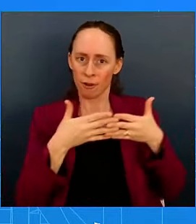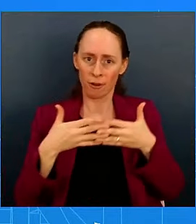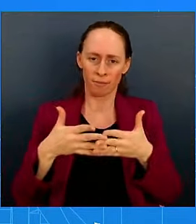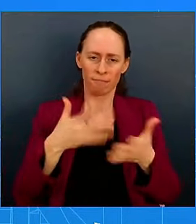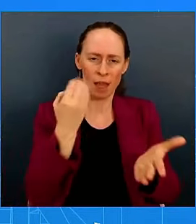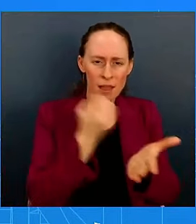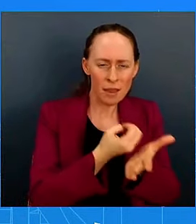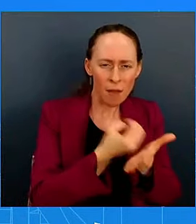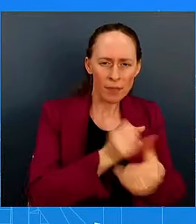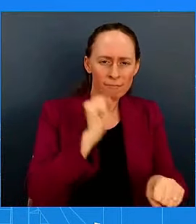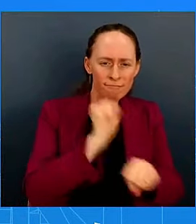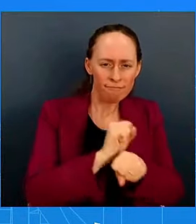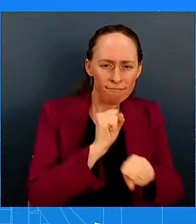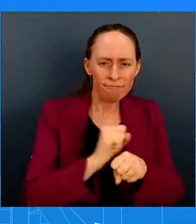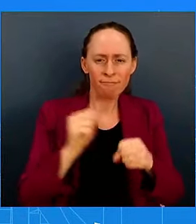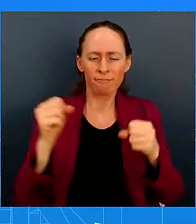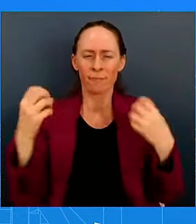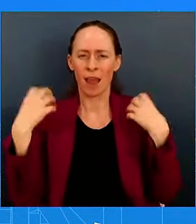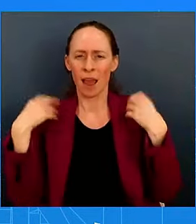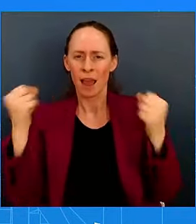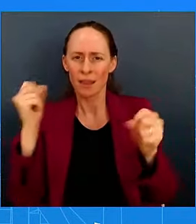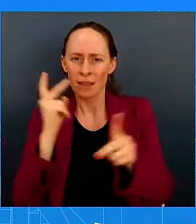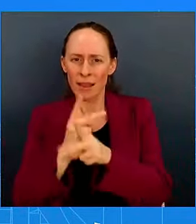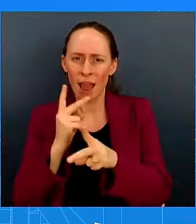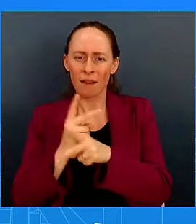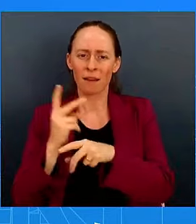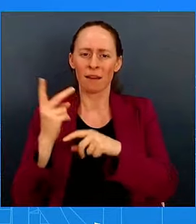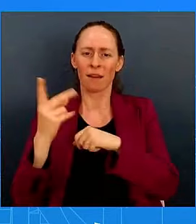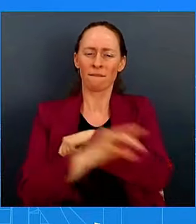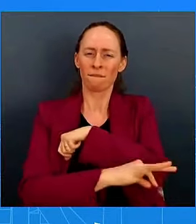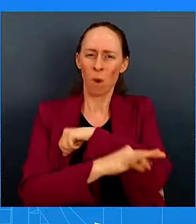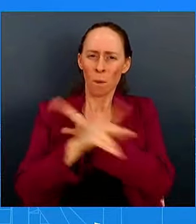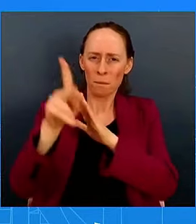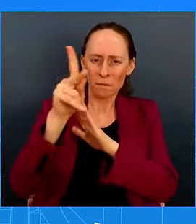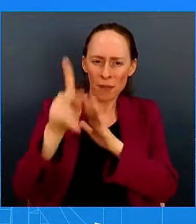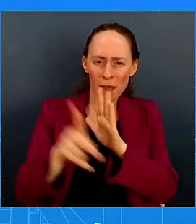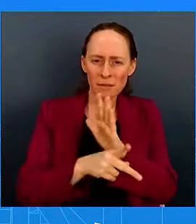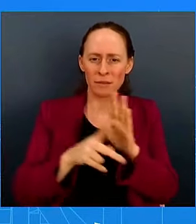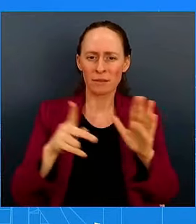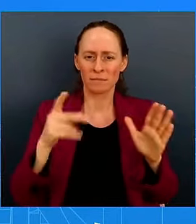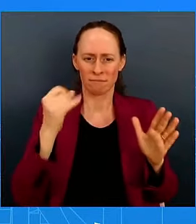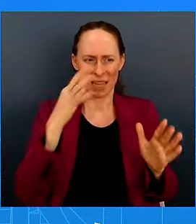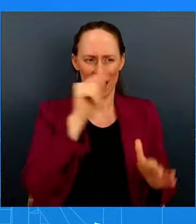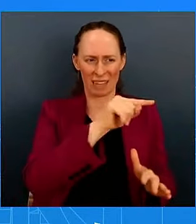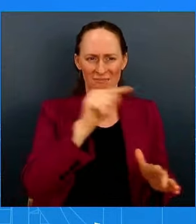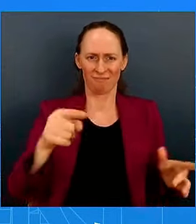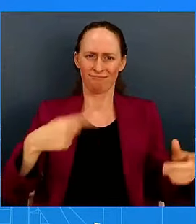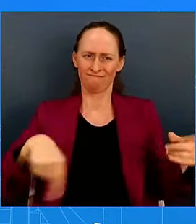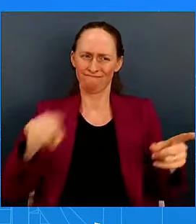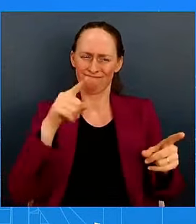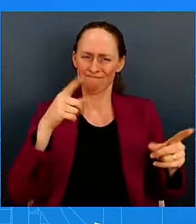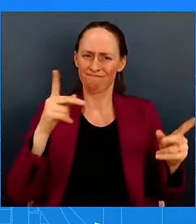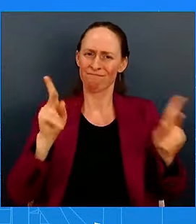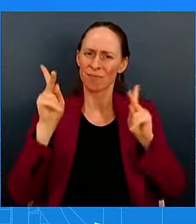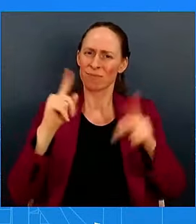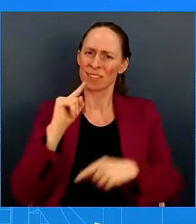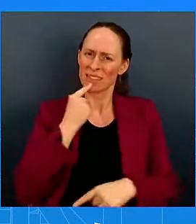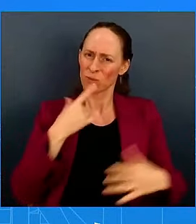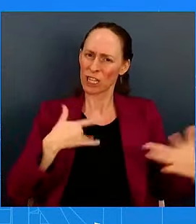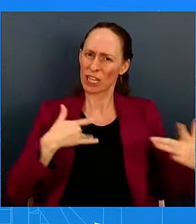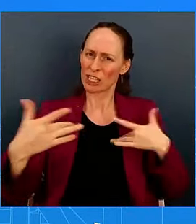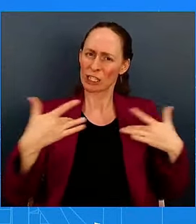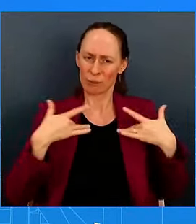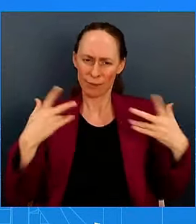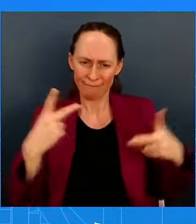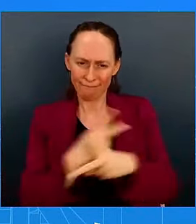it is, and many more other issues that Americans care about. That's what he wants to put at the forefront. That's what he wants to continue to